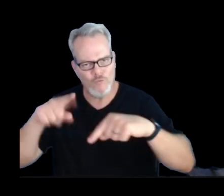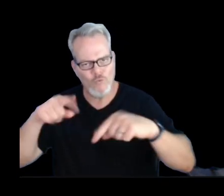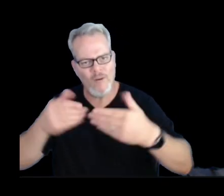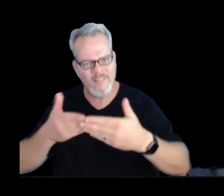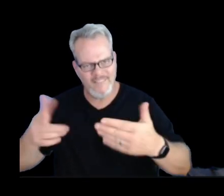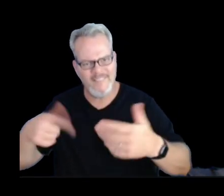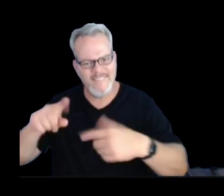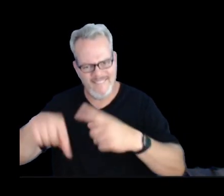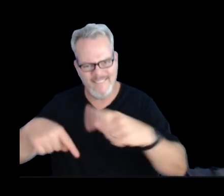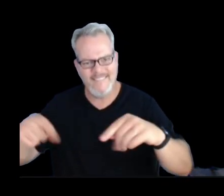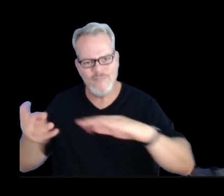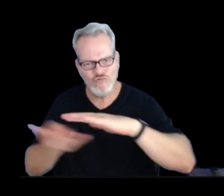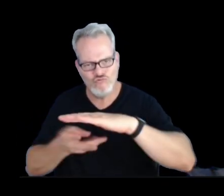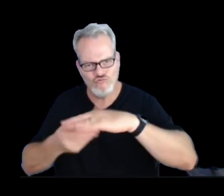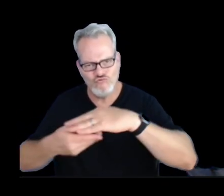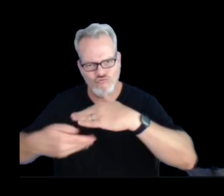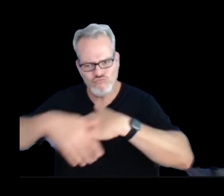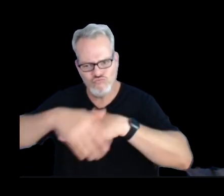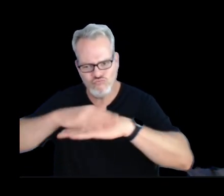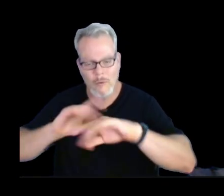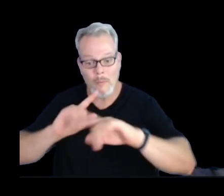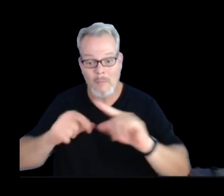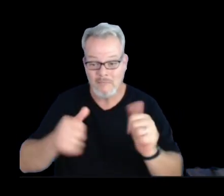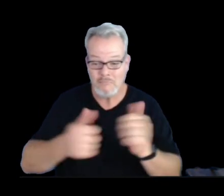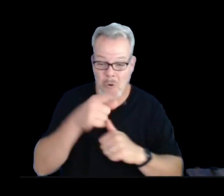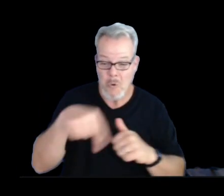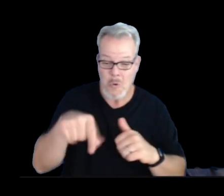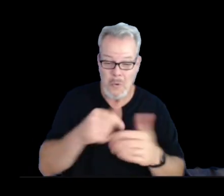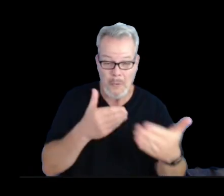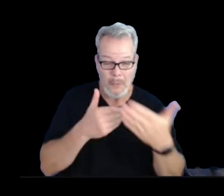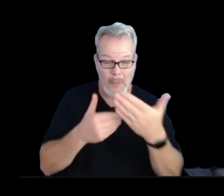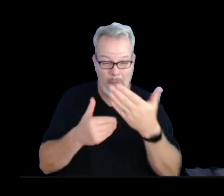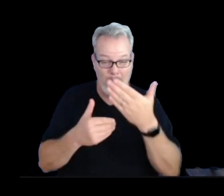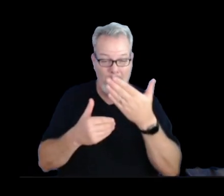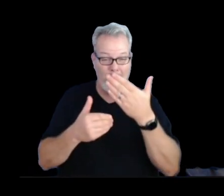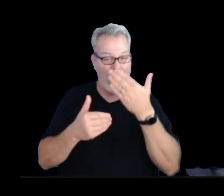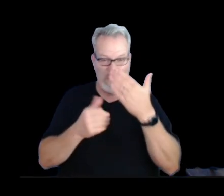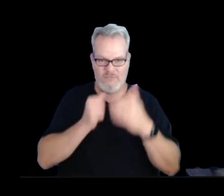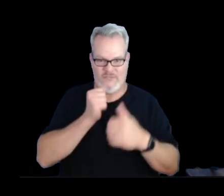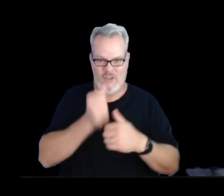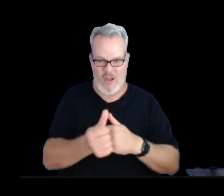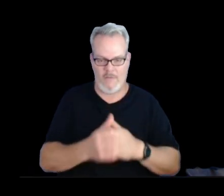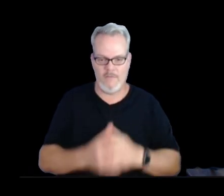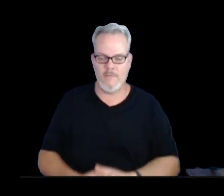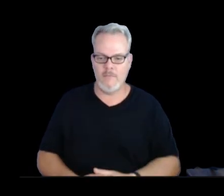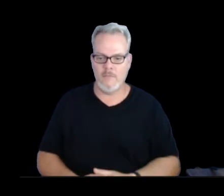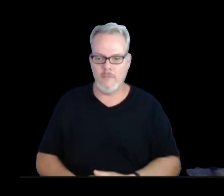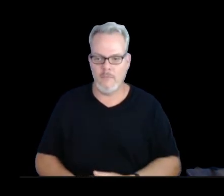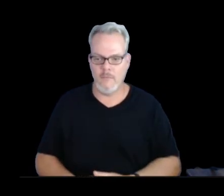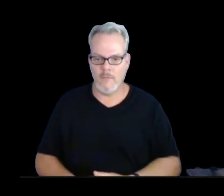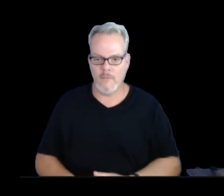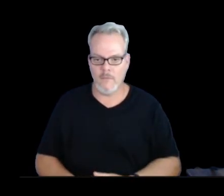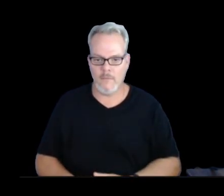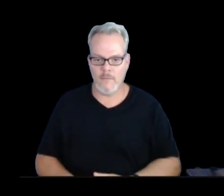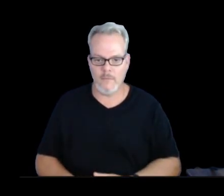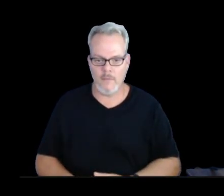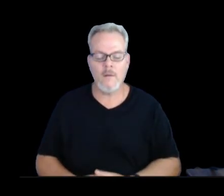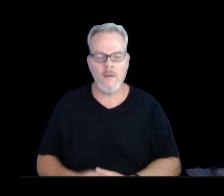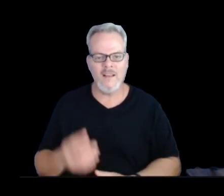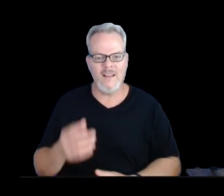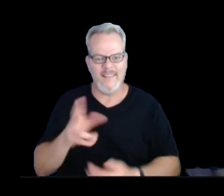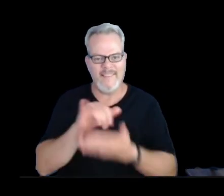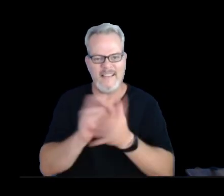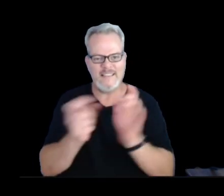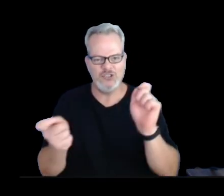covered by flows are still swelling up close to the edge of the flow there. So that's a complication that is changing our cycles